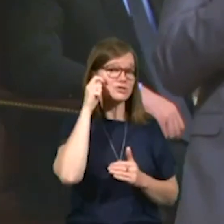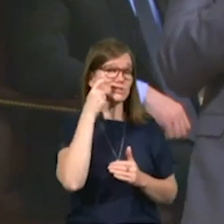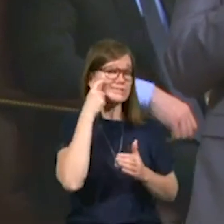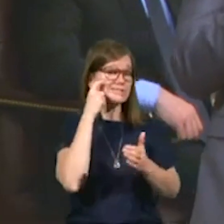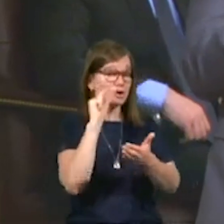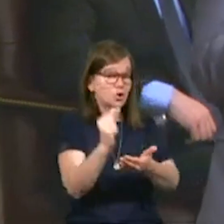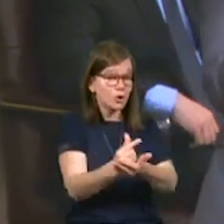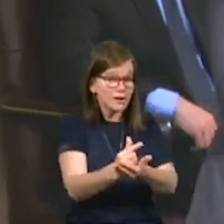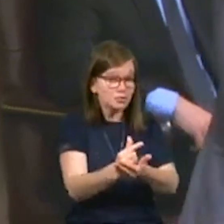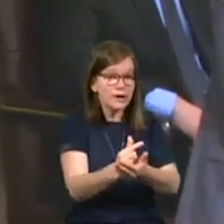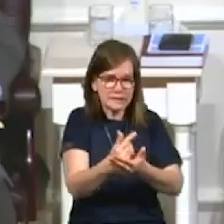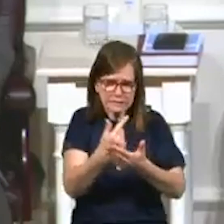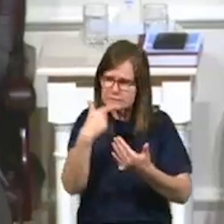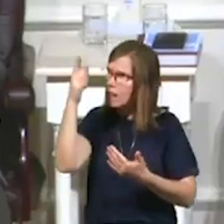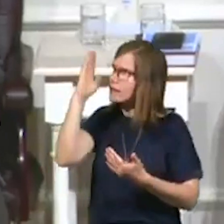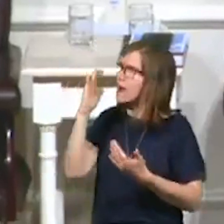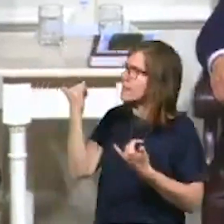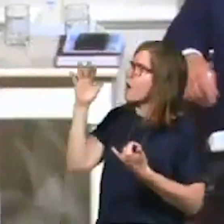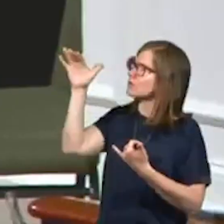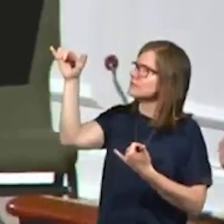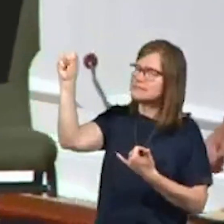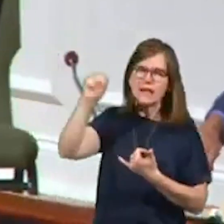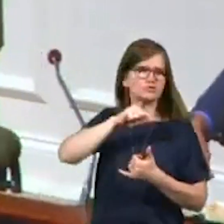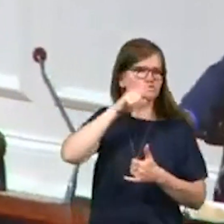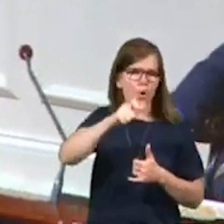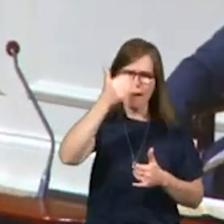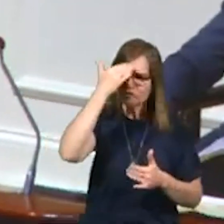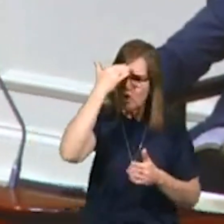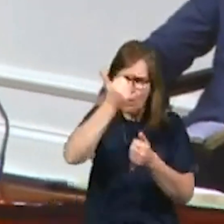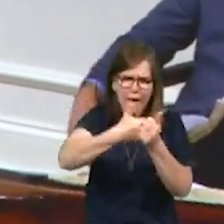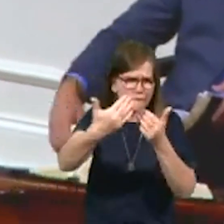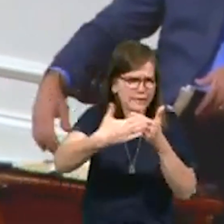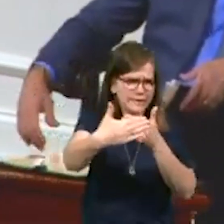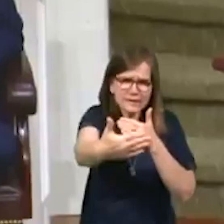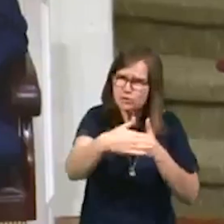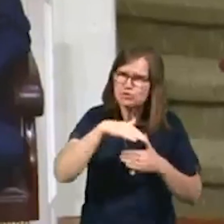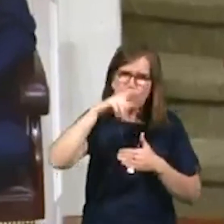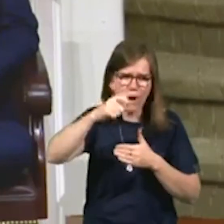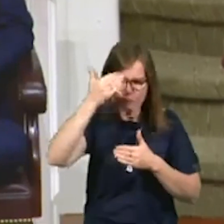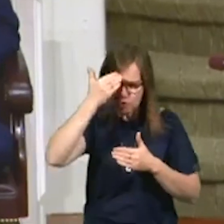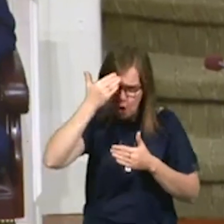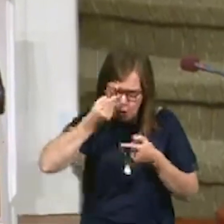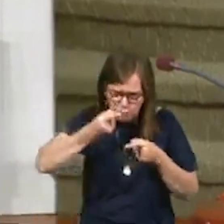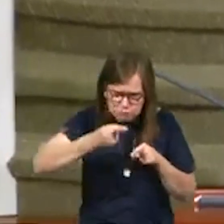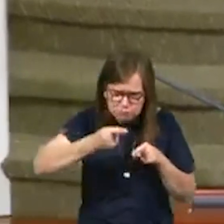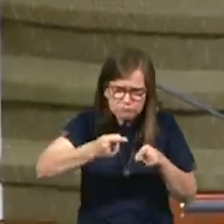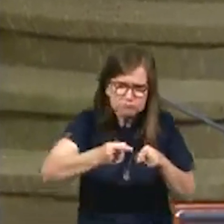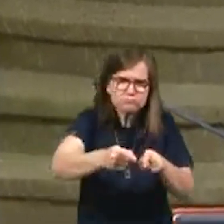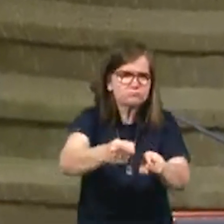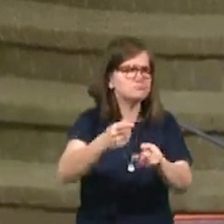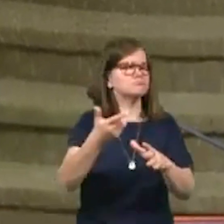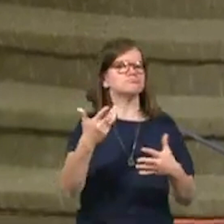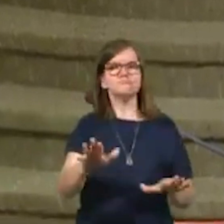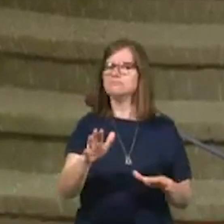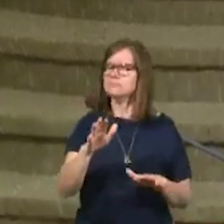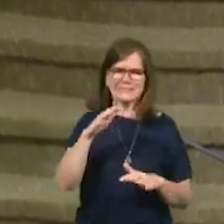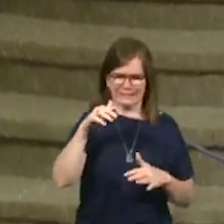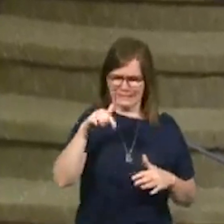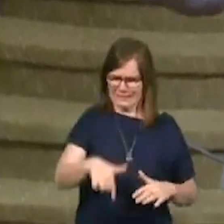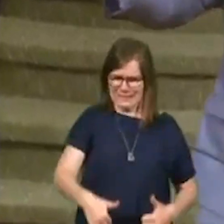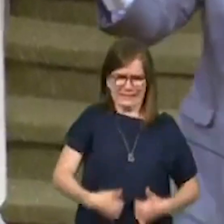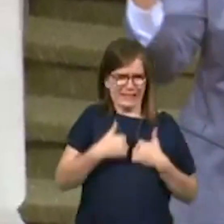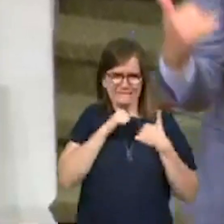just say yes to the Lord right now. You don't have to know it all. You don't have to see every step of the way. This, your life is not your life